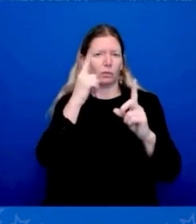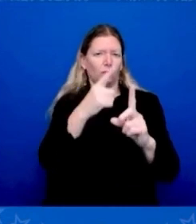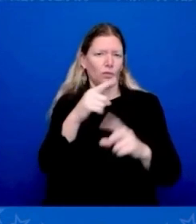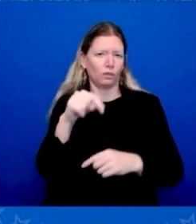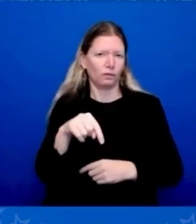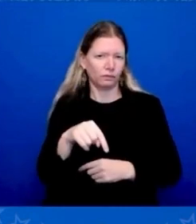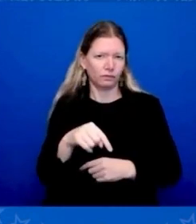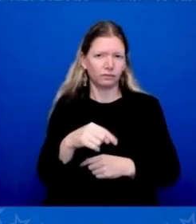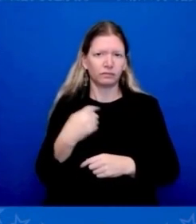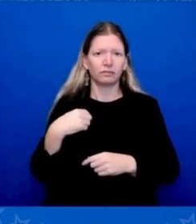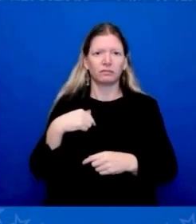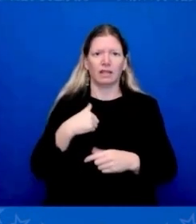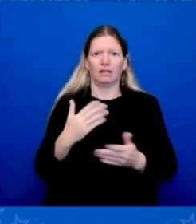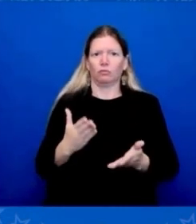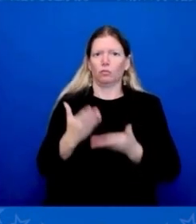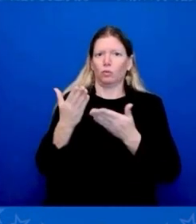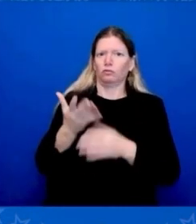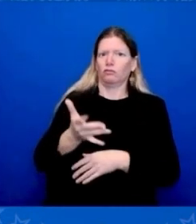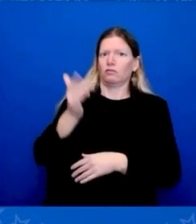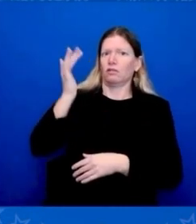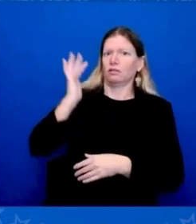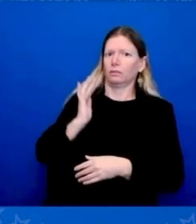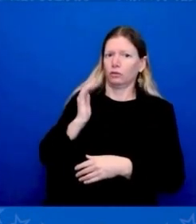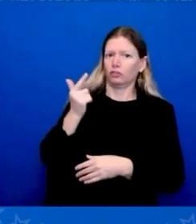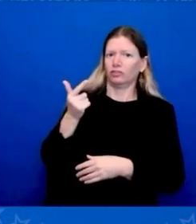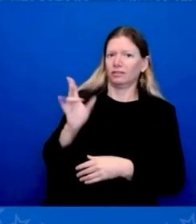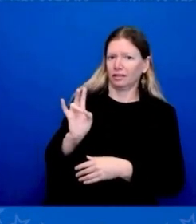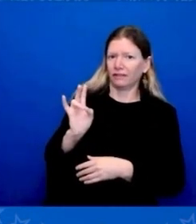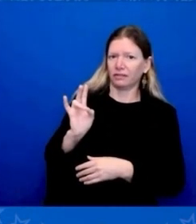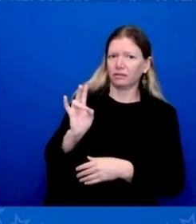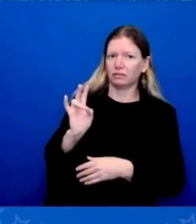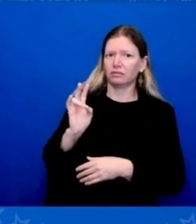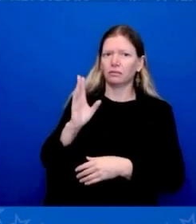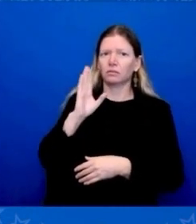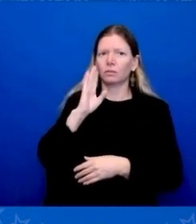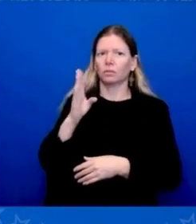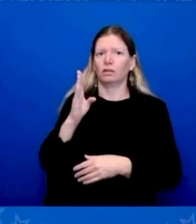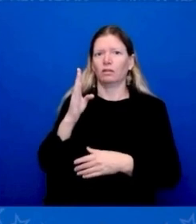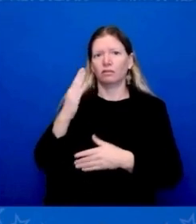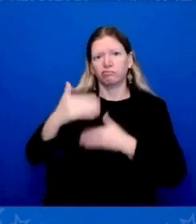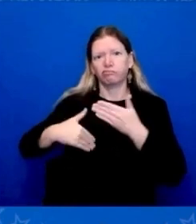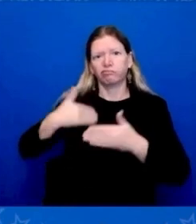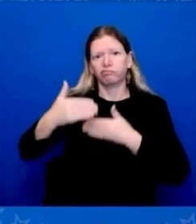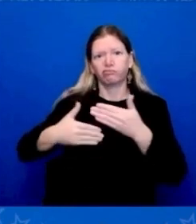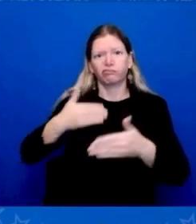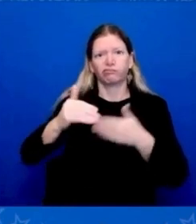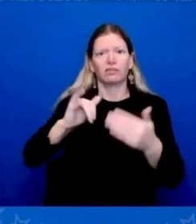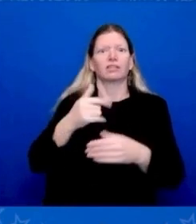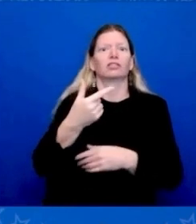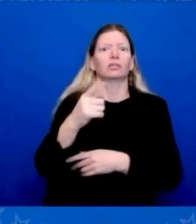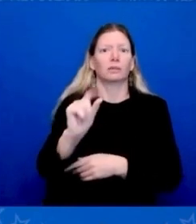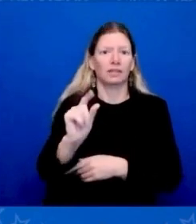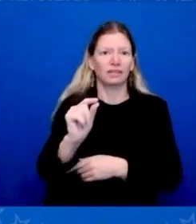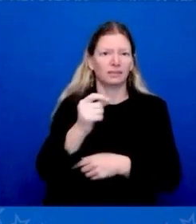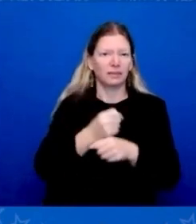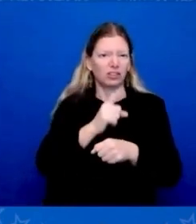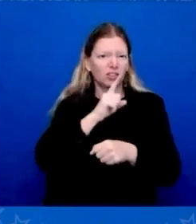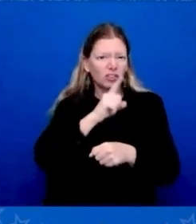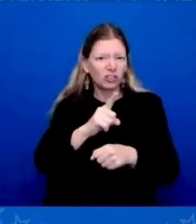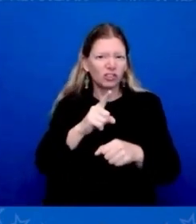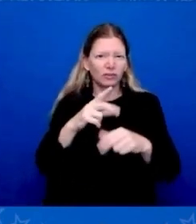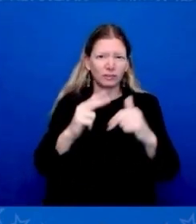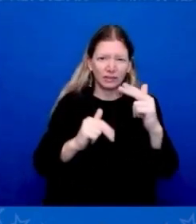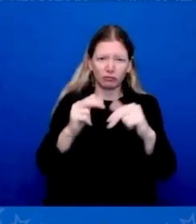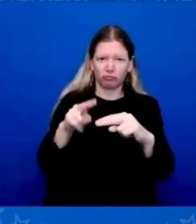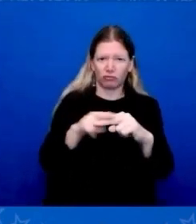— is making sure that we build a railroad all the way across the African continent. Think about it. There is